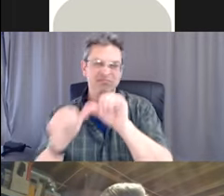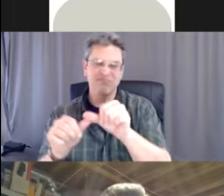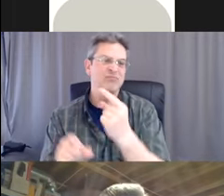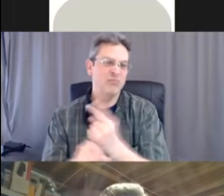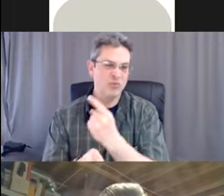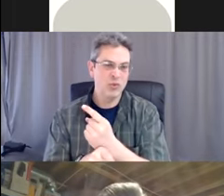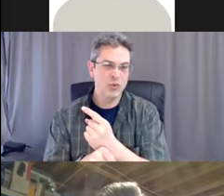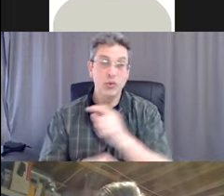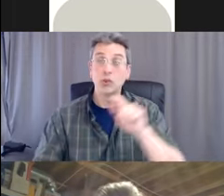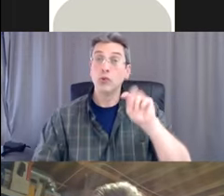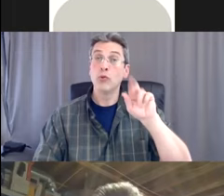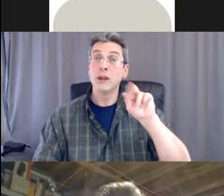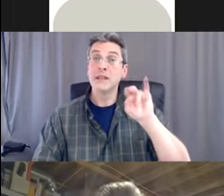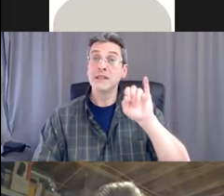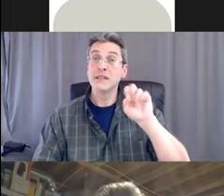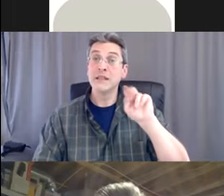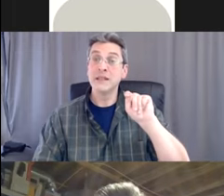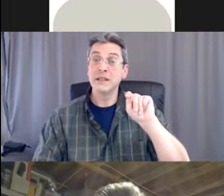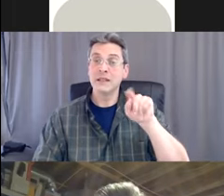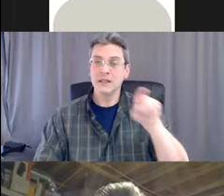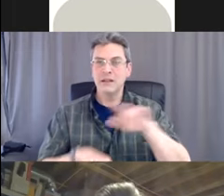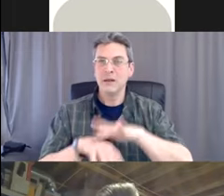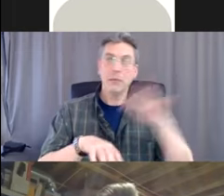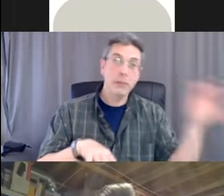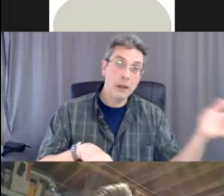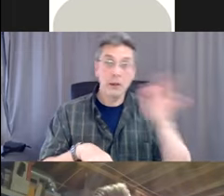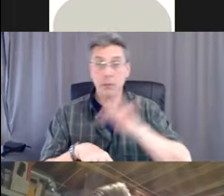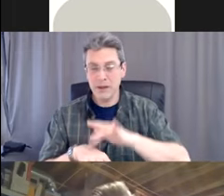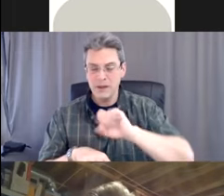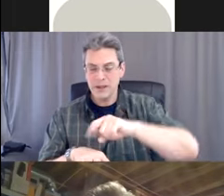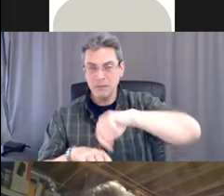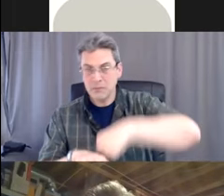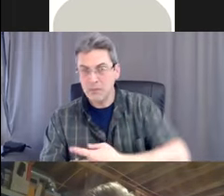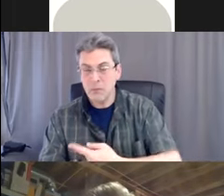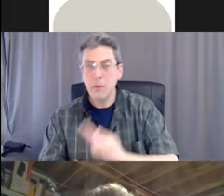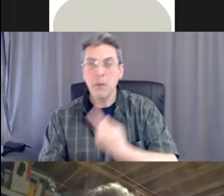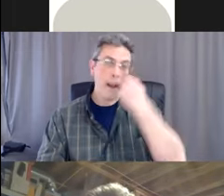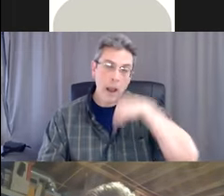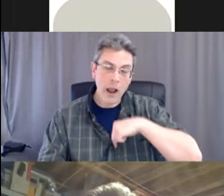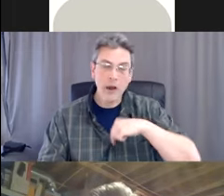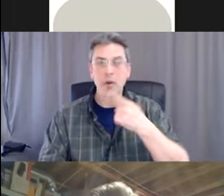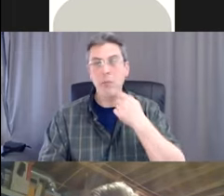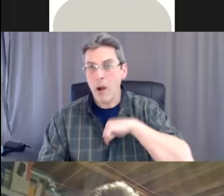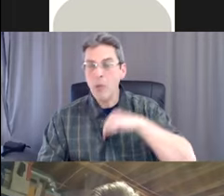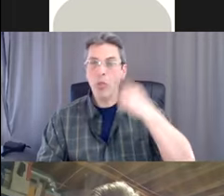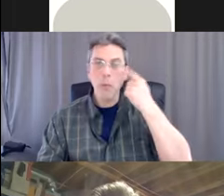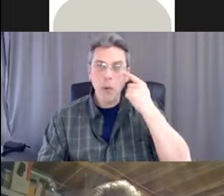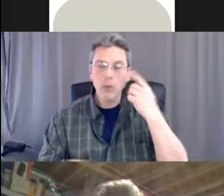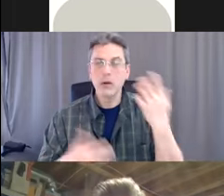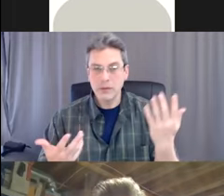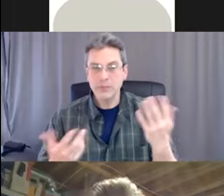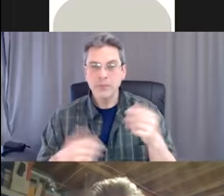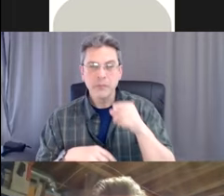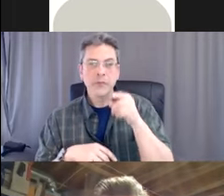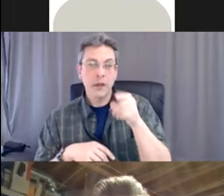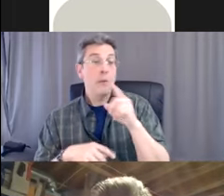get into our body via our mucous membranes. So good thing is they're easy to remove by proper hand hygiene. So